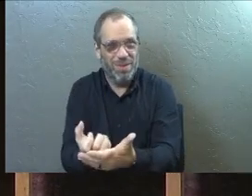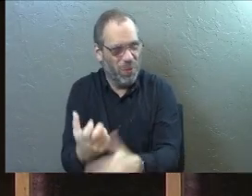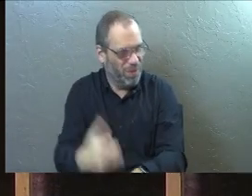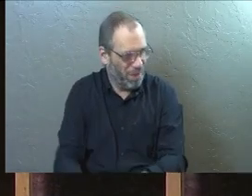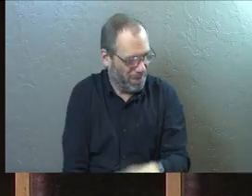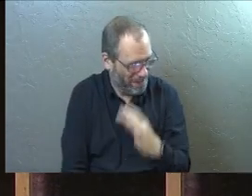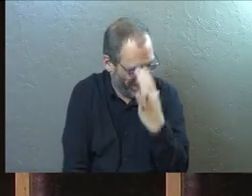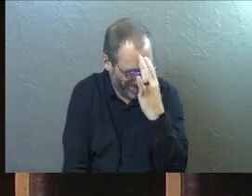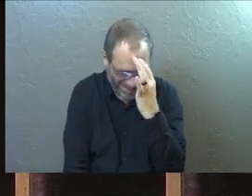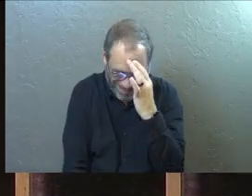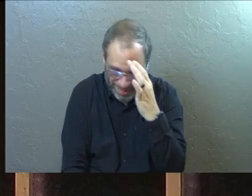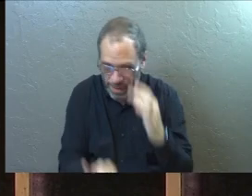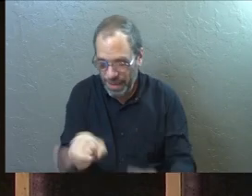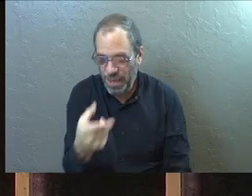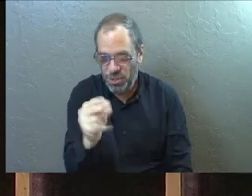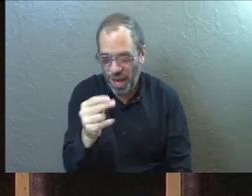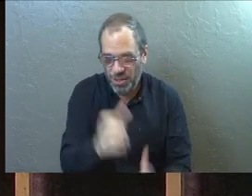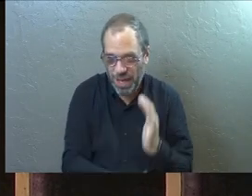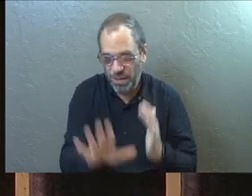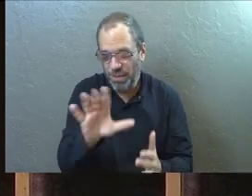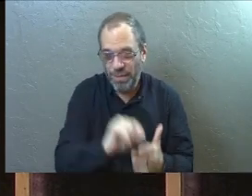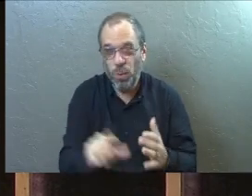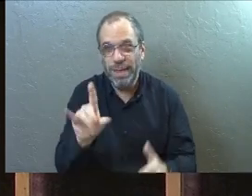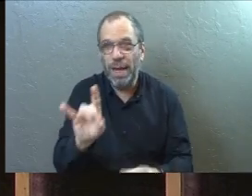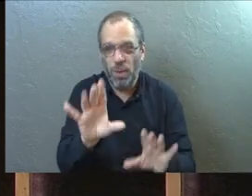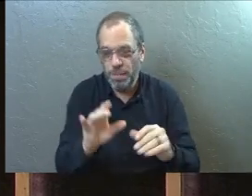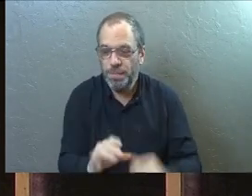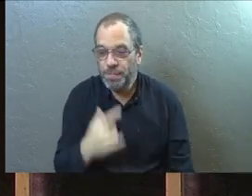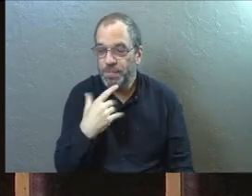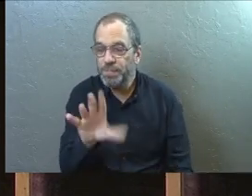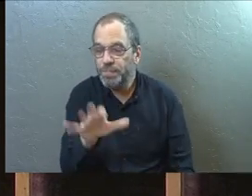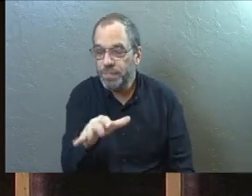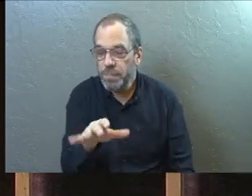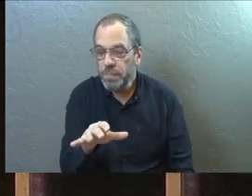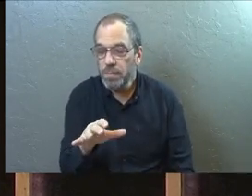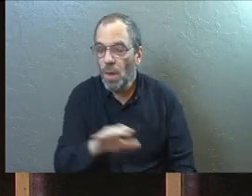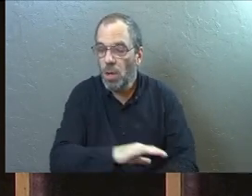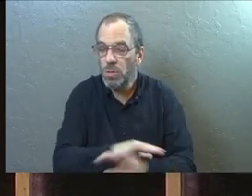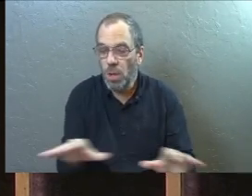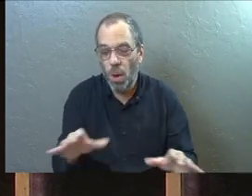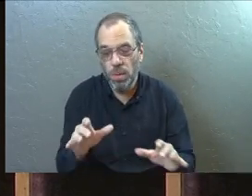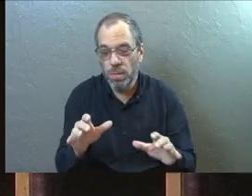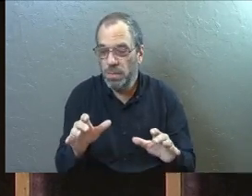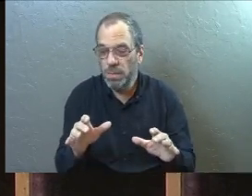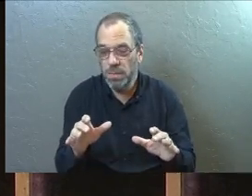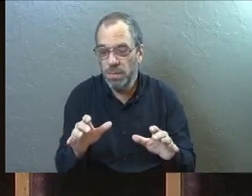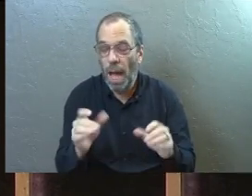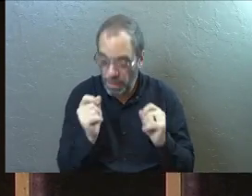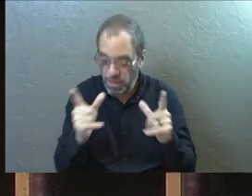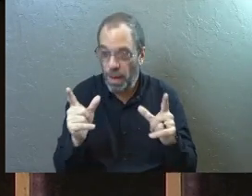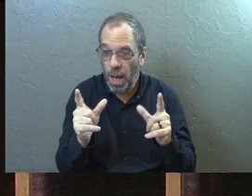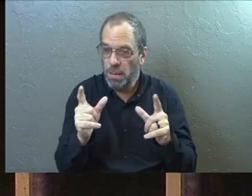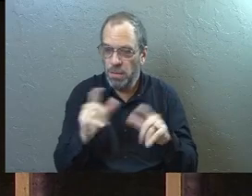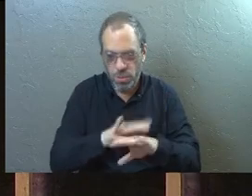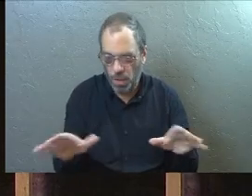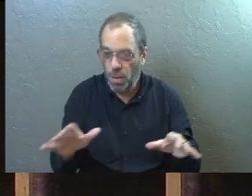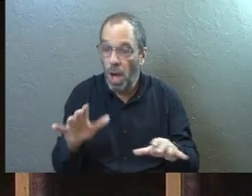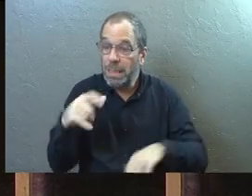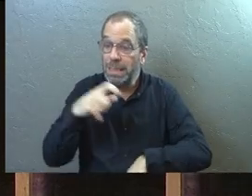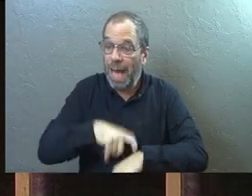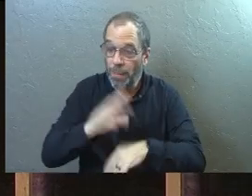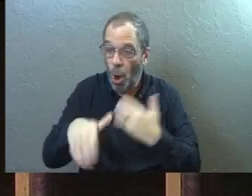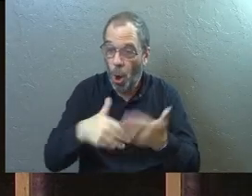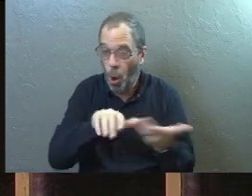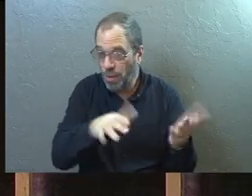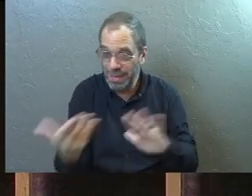Yeah. John 5, 28. This one's not on your screens. Jesus says this, don't be surprised. Indeed, the time is coming when